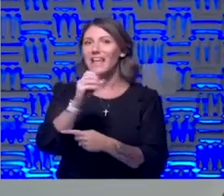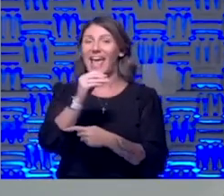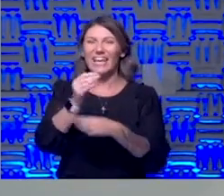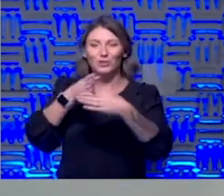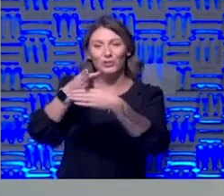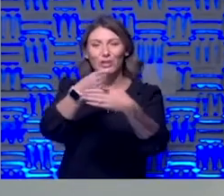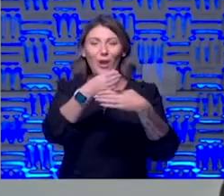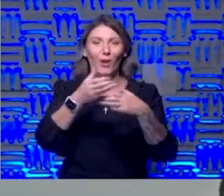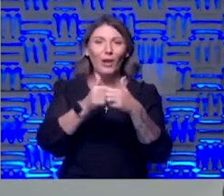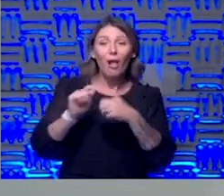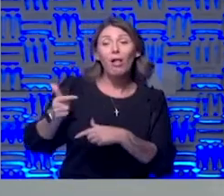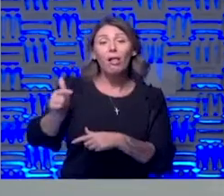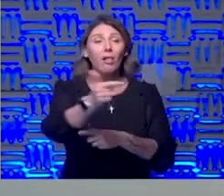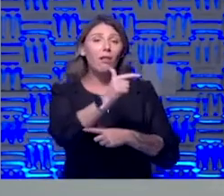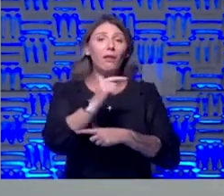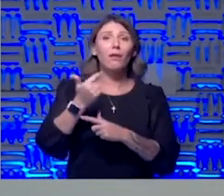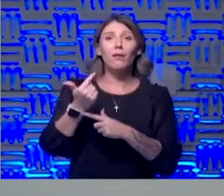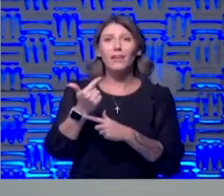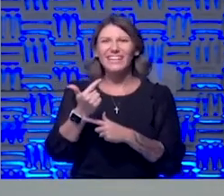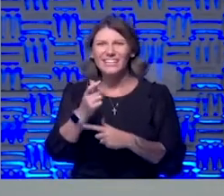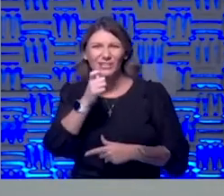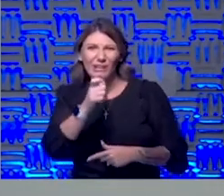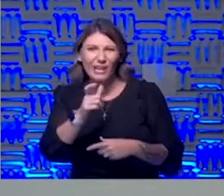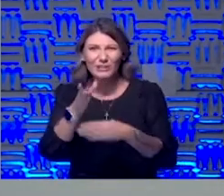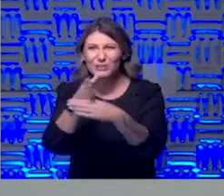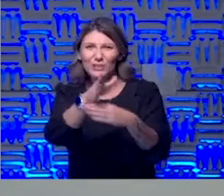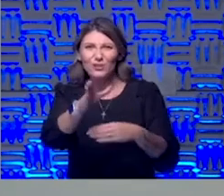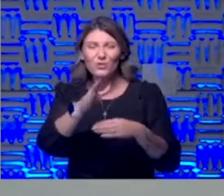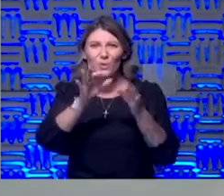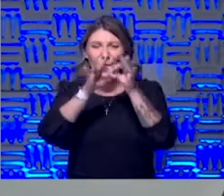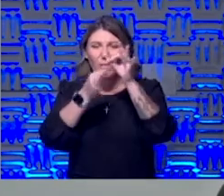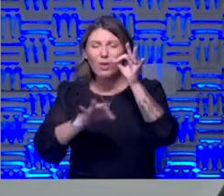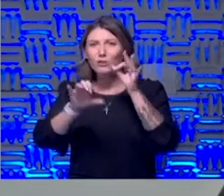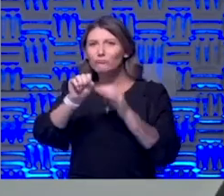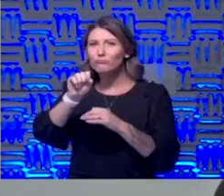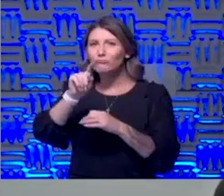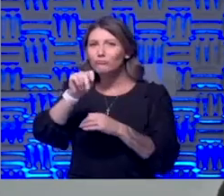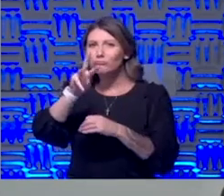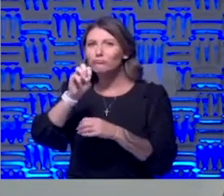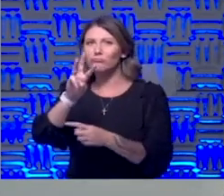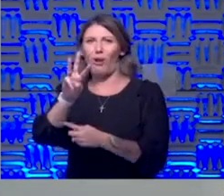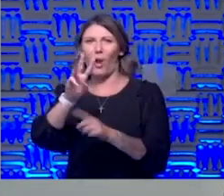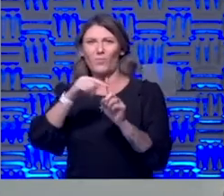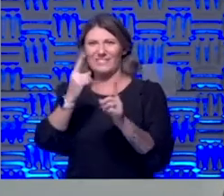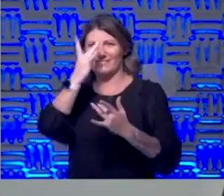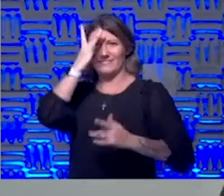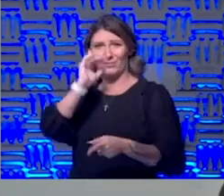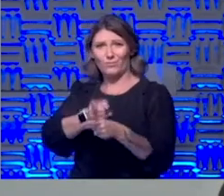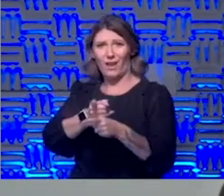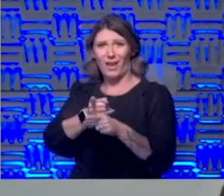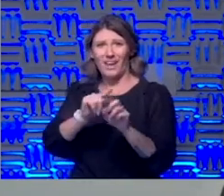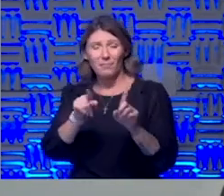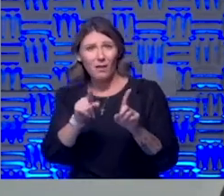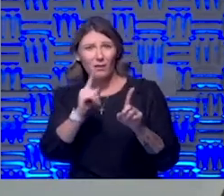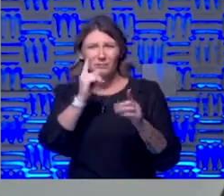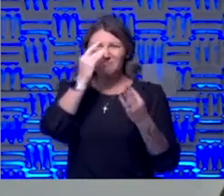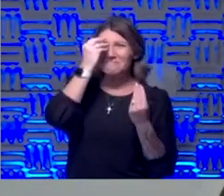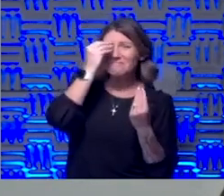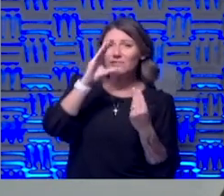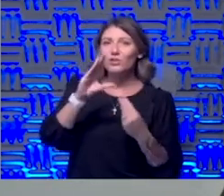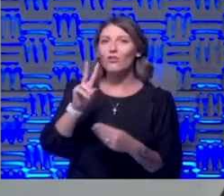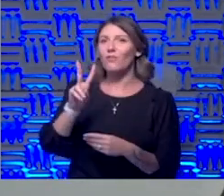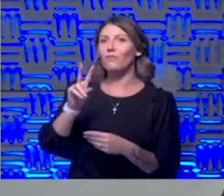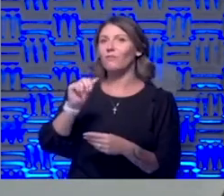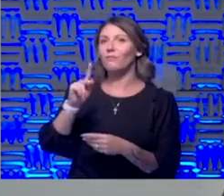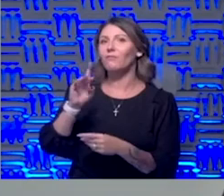since that time like you know you wouldn't share your straw with somebody whenever they're sick right but you should consider your vape as